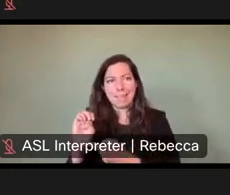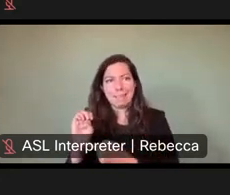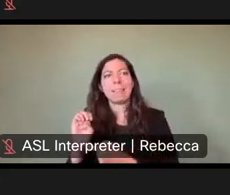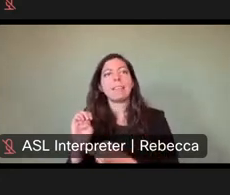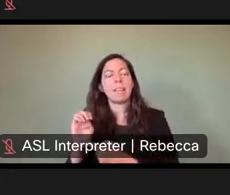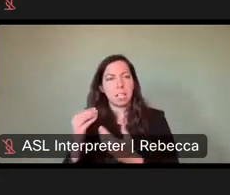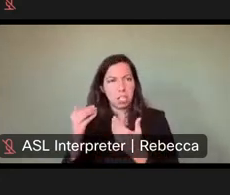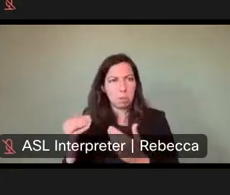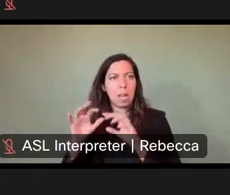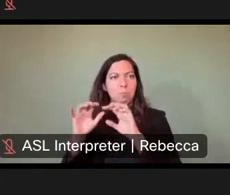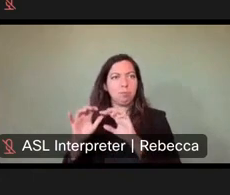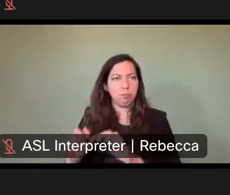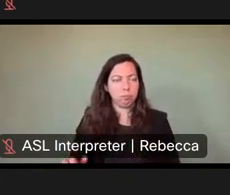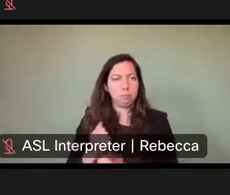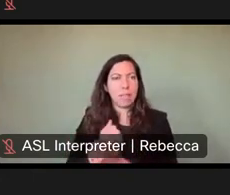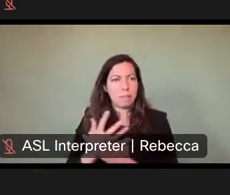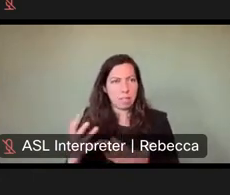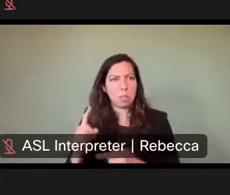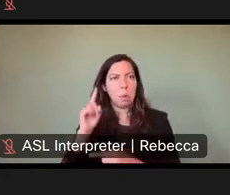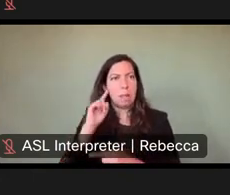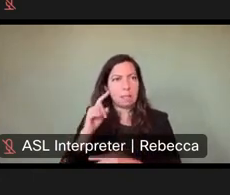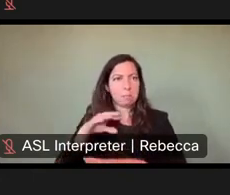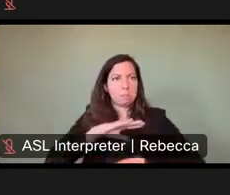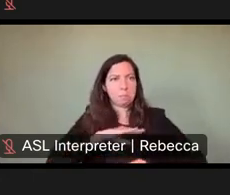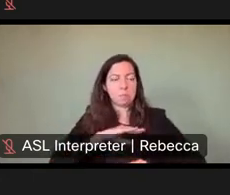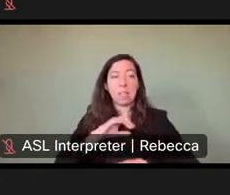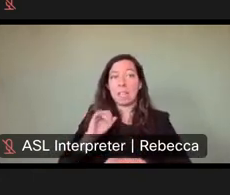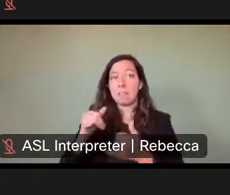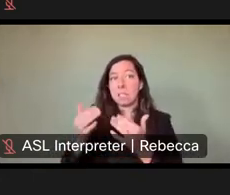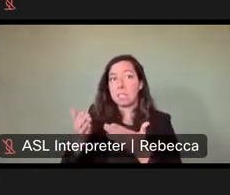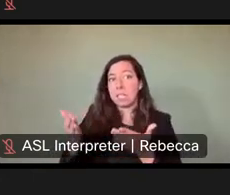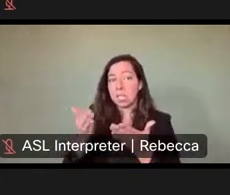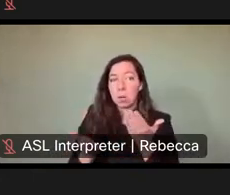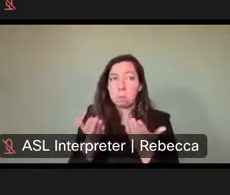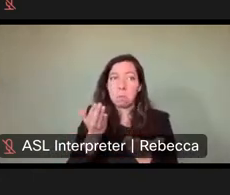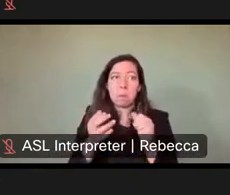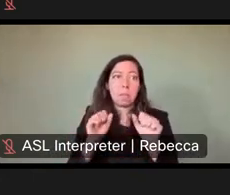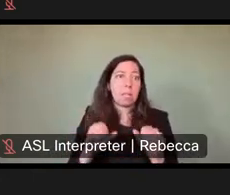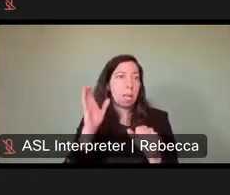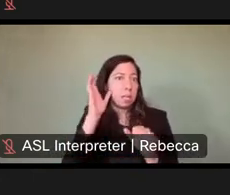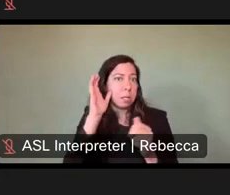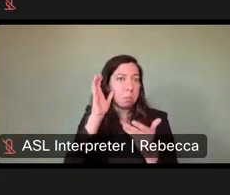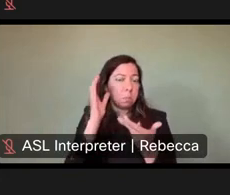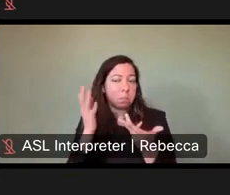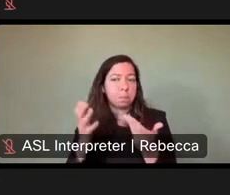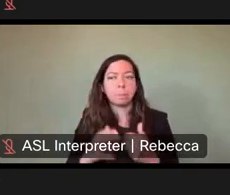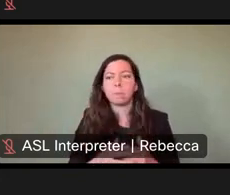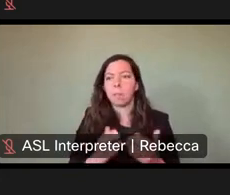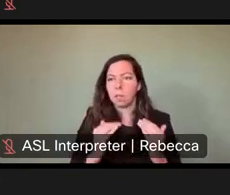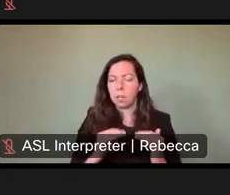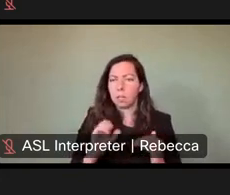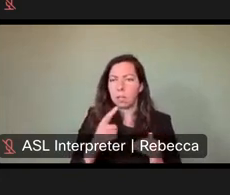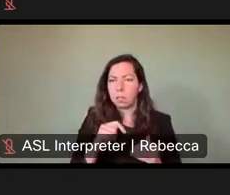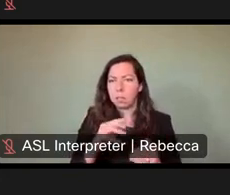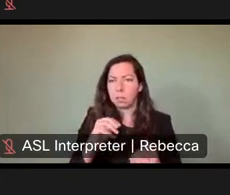there. So, um, hopefully if she's still on, we can get to, uh, to that as well. Uh, sorry, my case